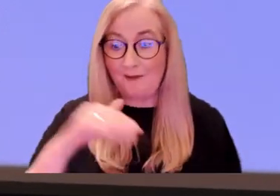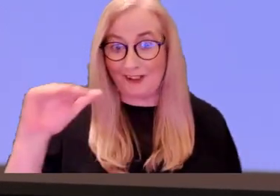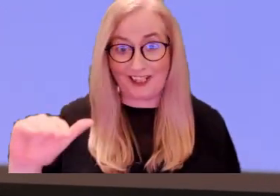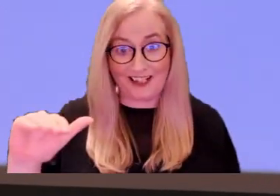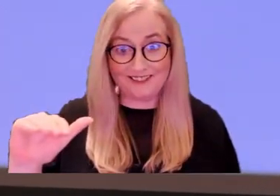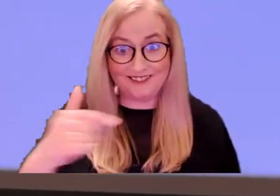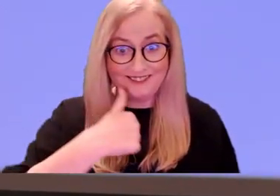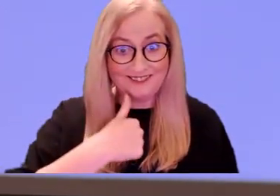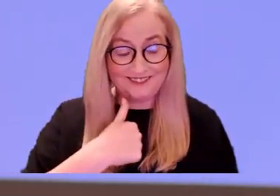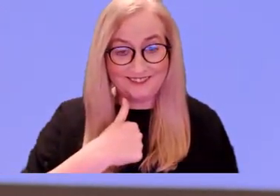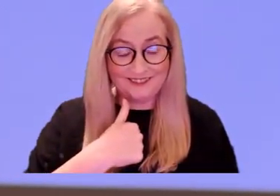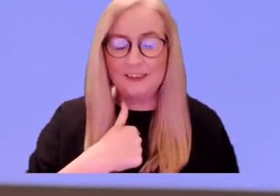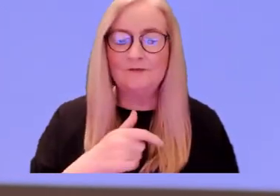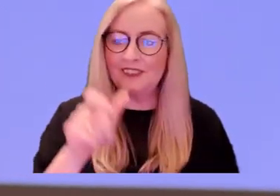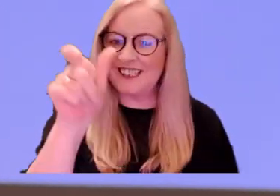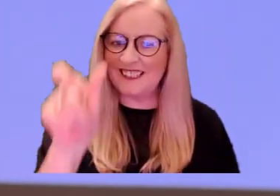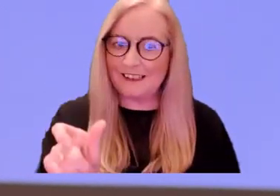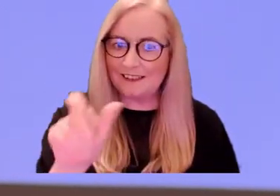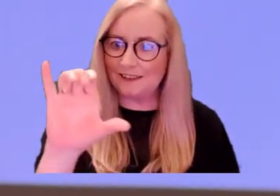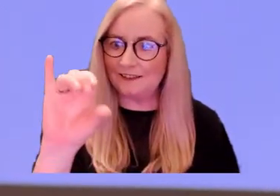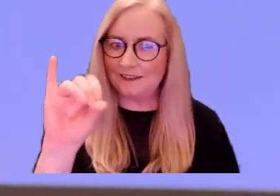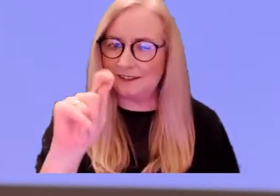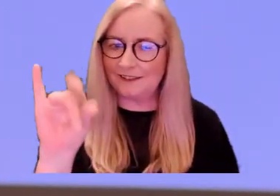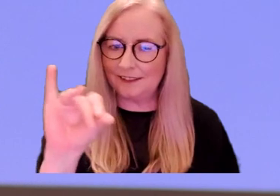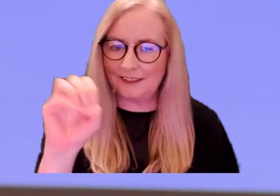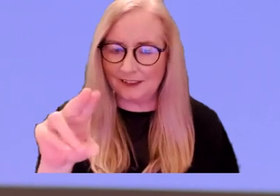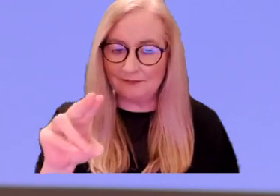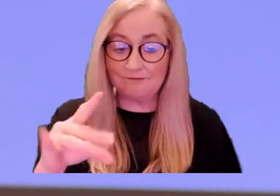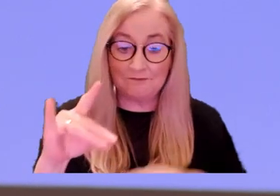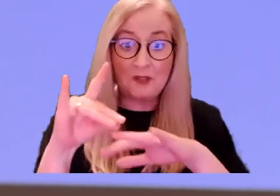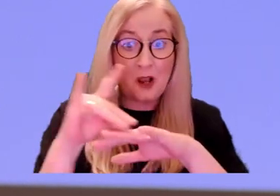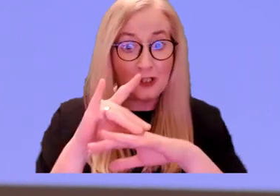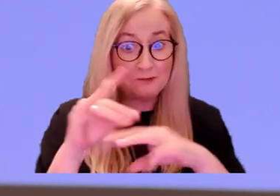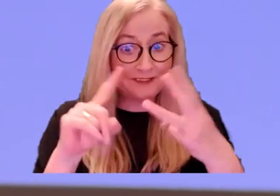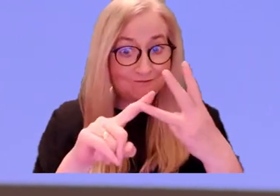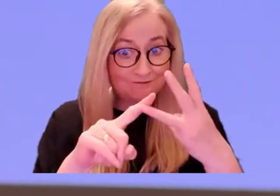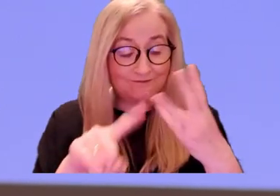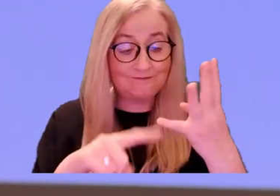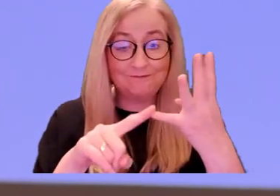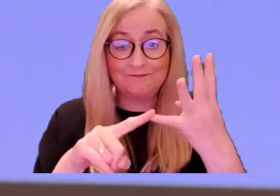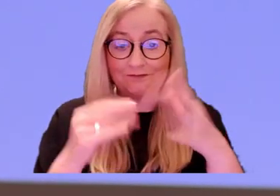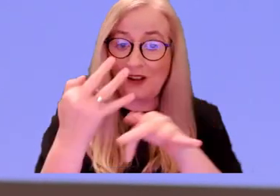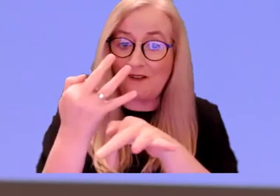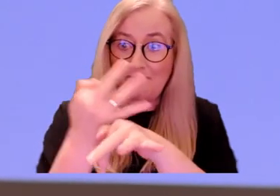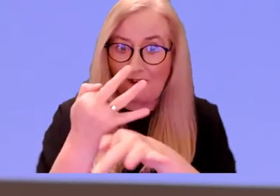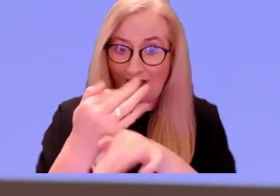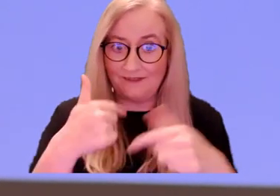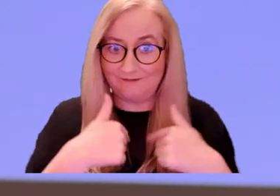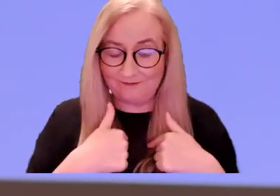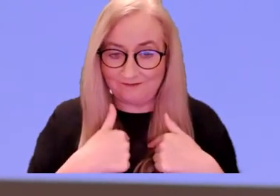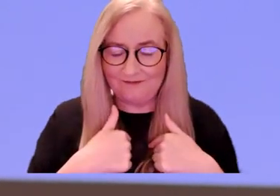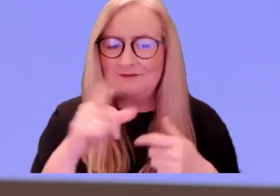I'm a child, citizen, husband, and father.